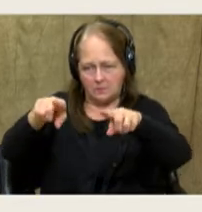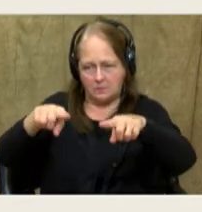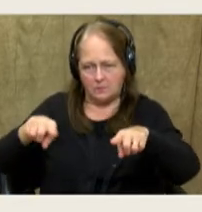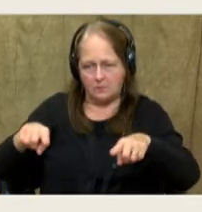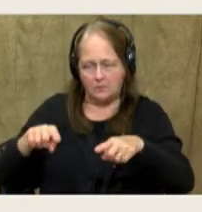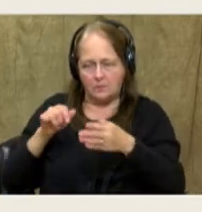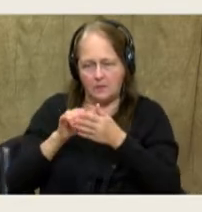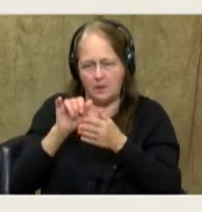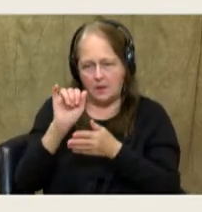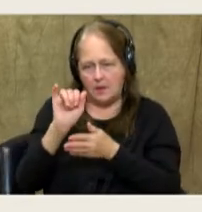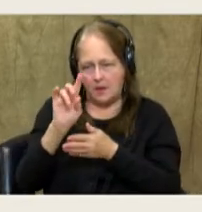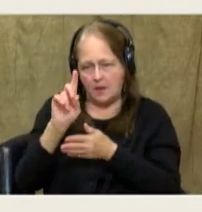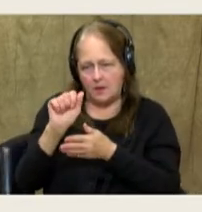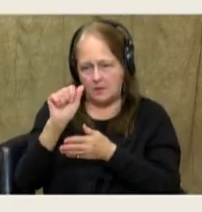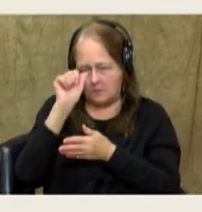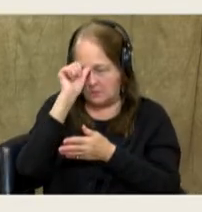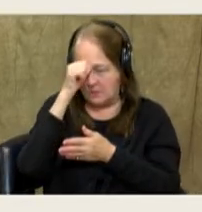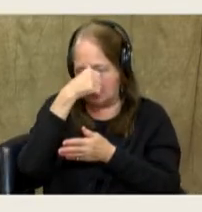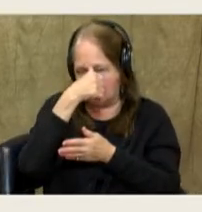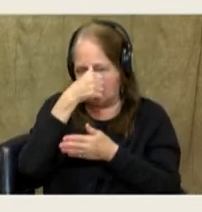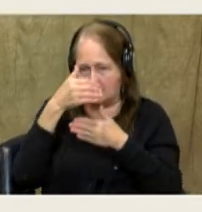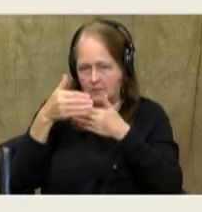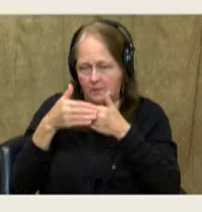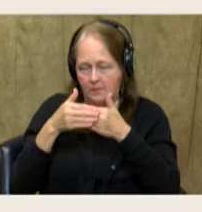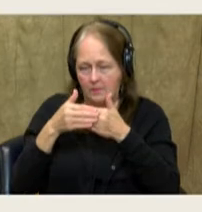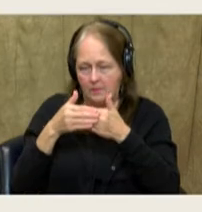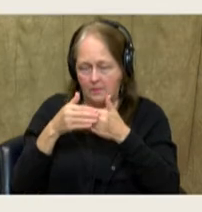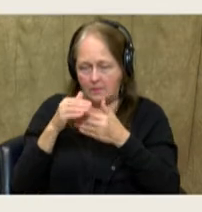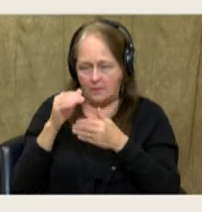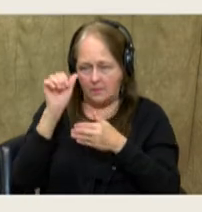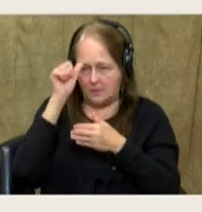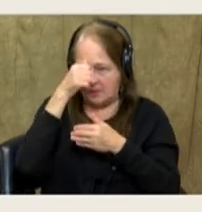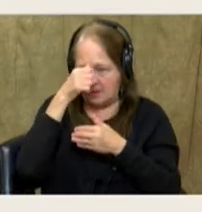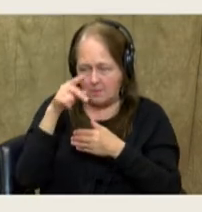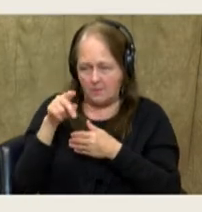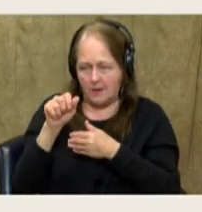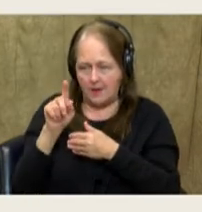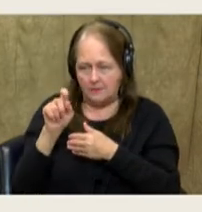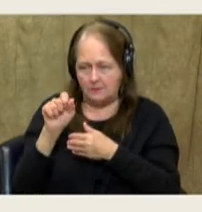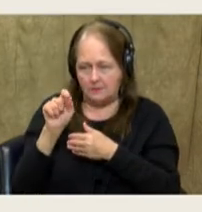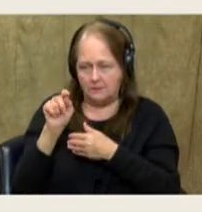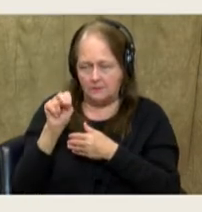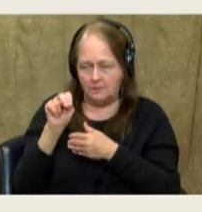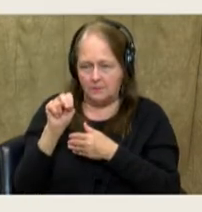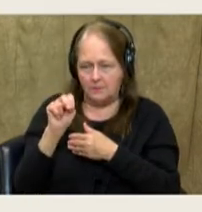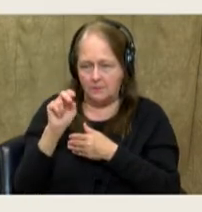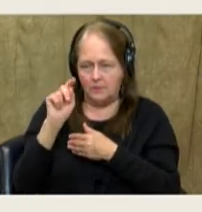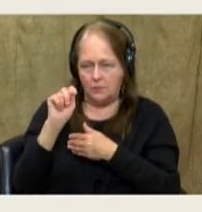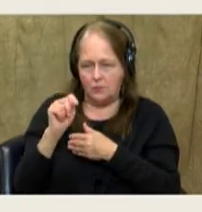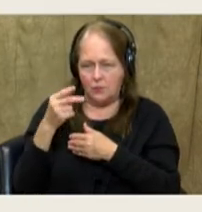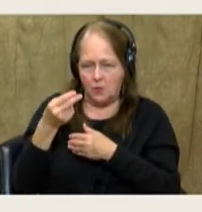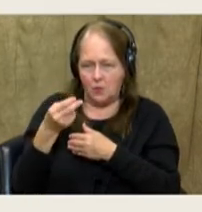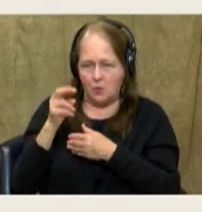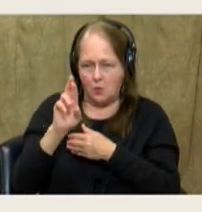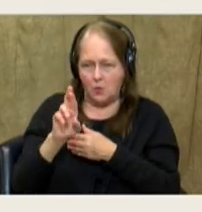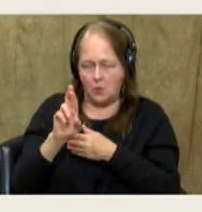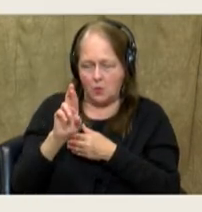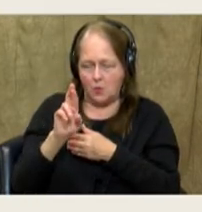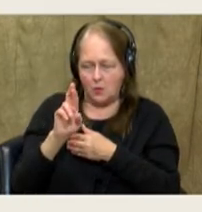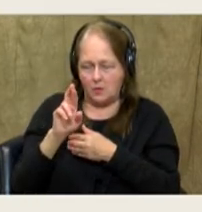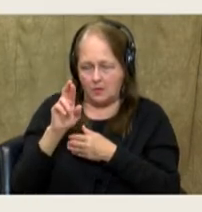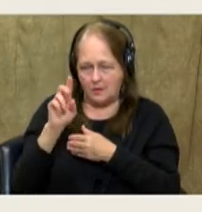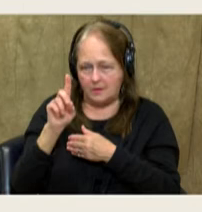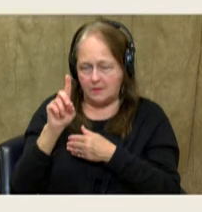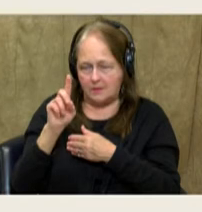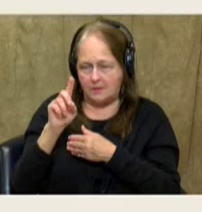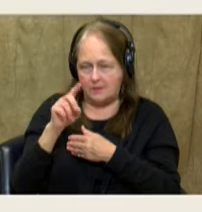desert in India. It's on the border between India and Pakistan, called the Thar Desert. And then a lot